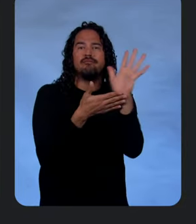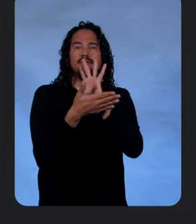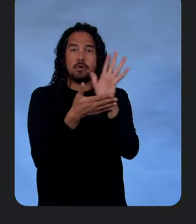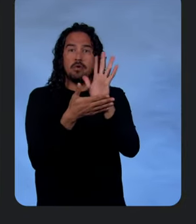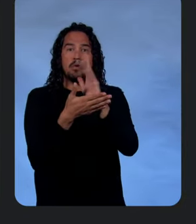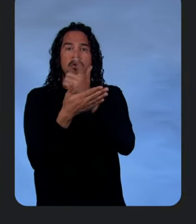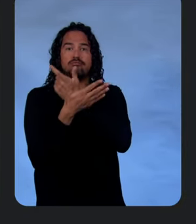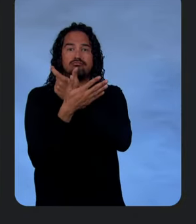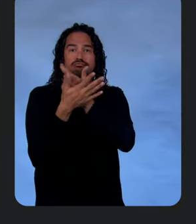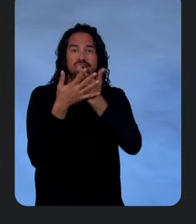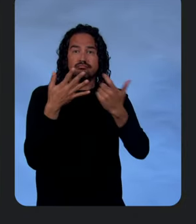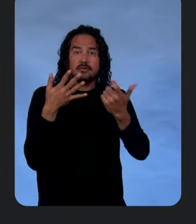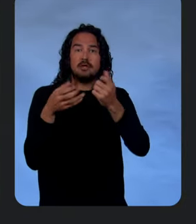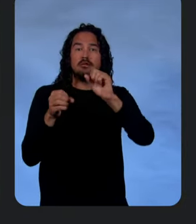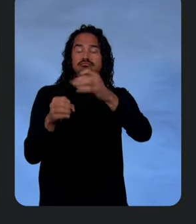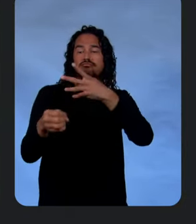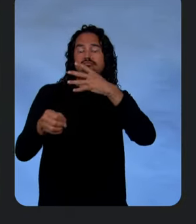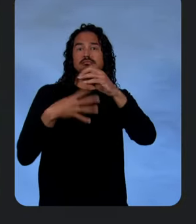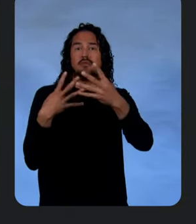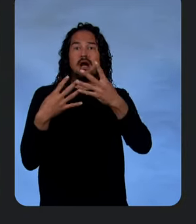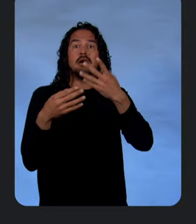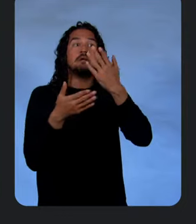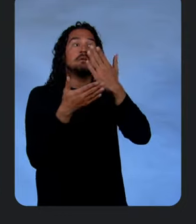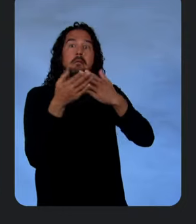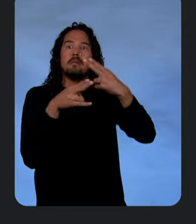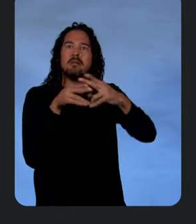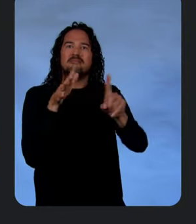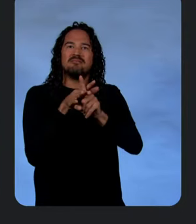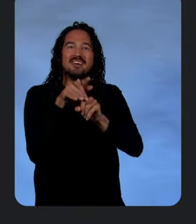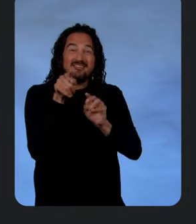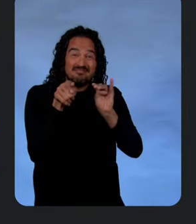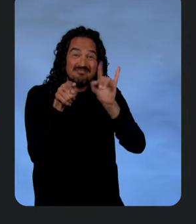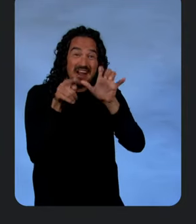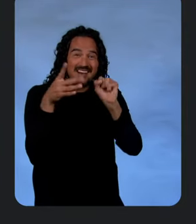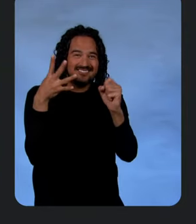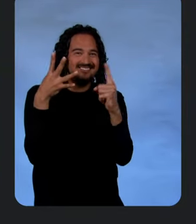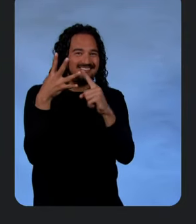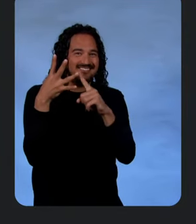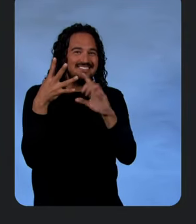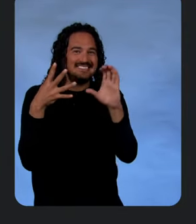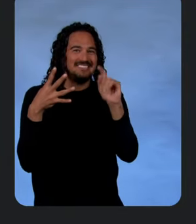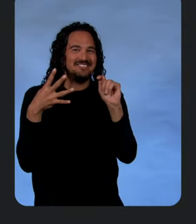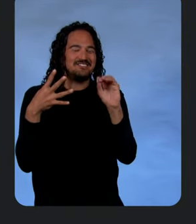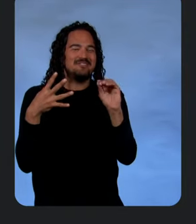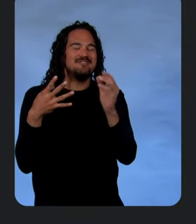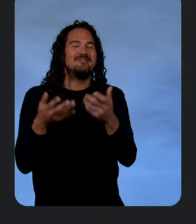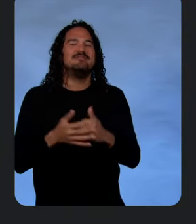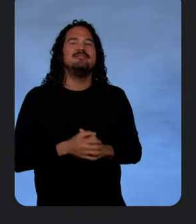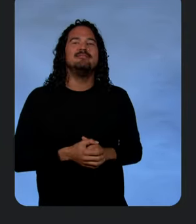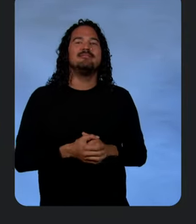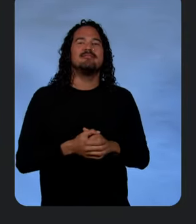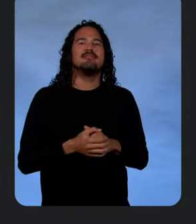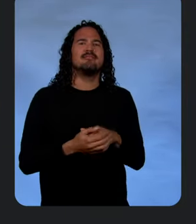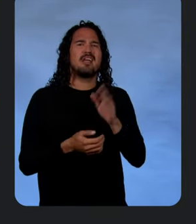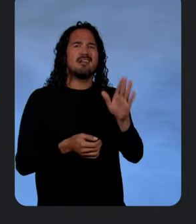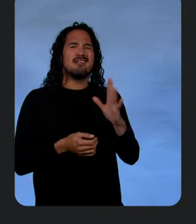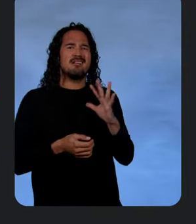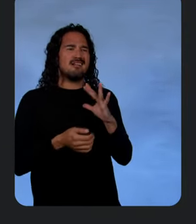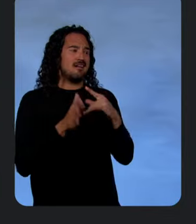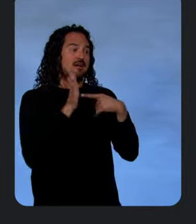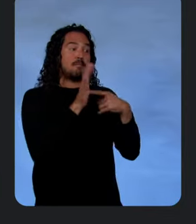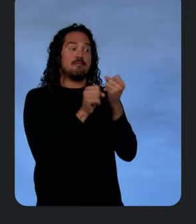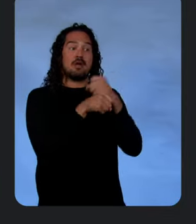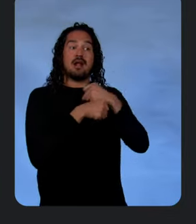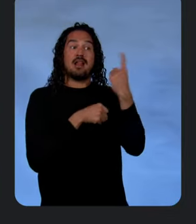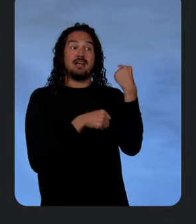answered different types of questions, and even found some names. Miles, like, look at that. So look, it's cool that we actually are showing product a little faster than last year as